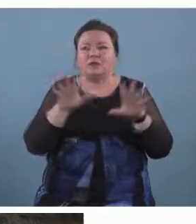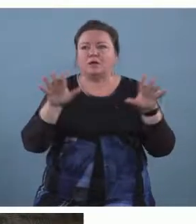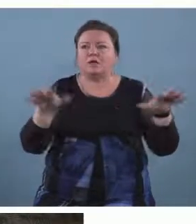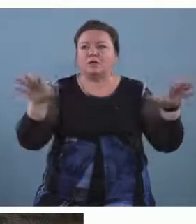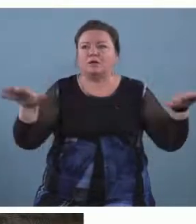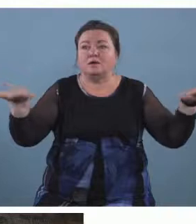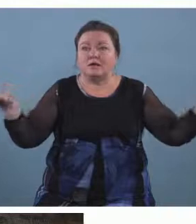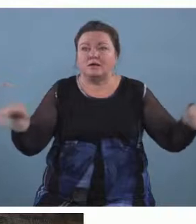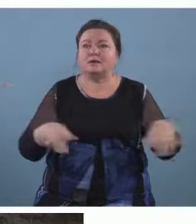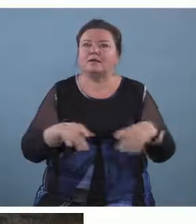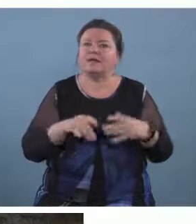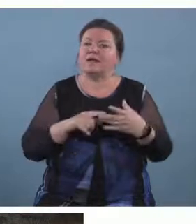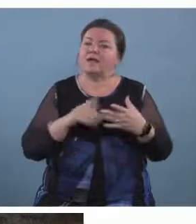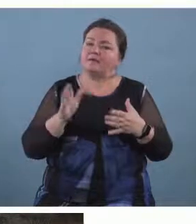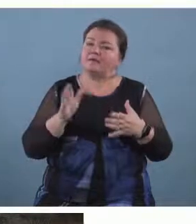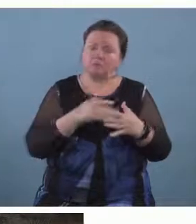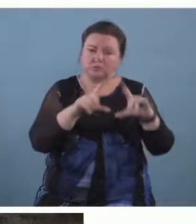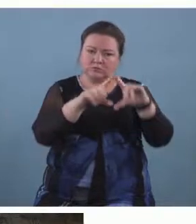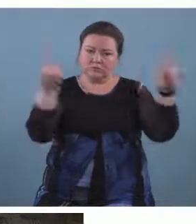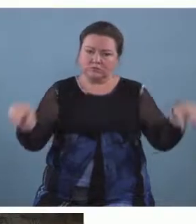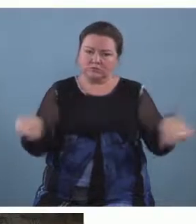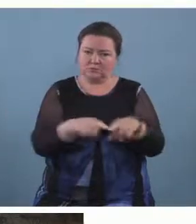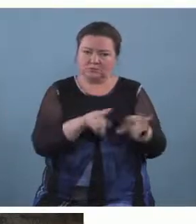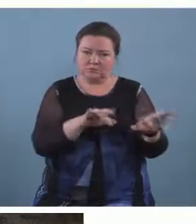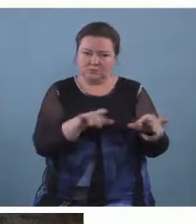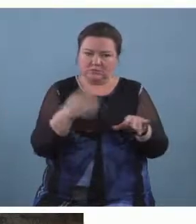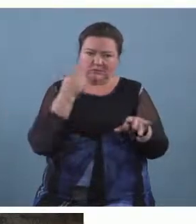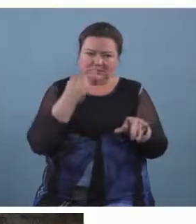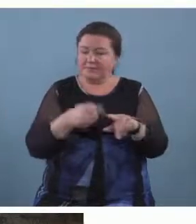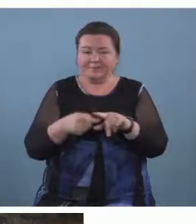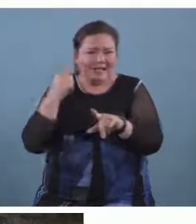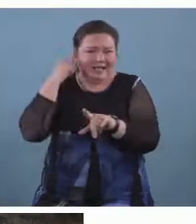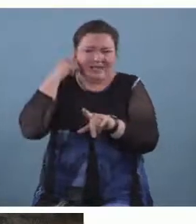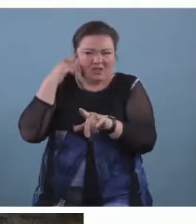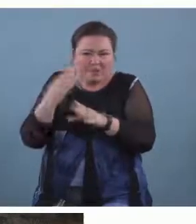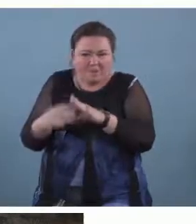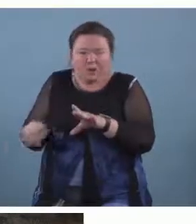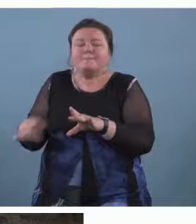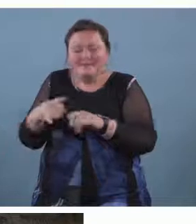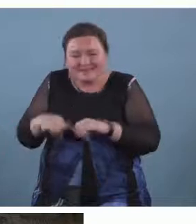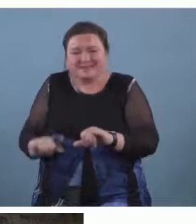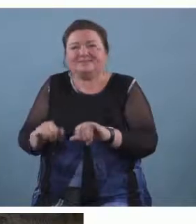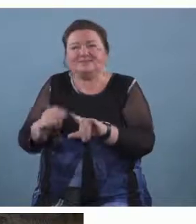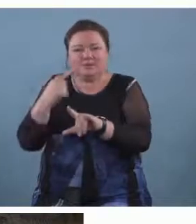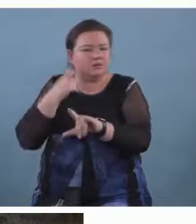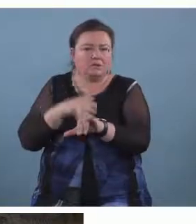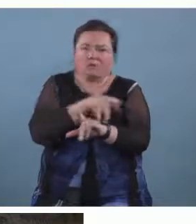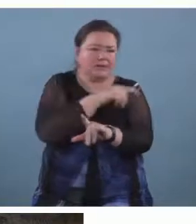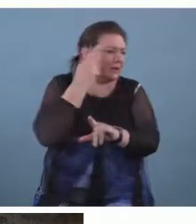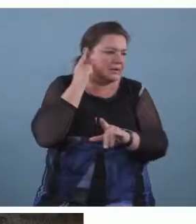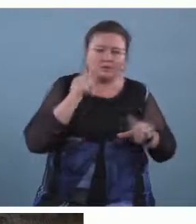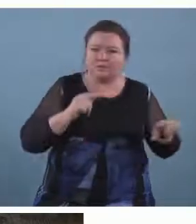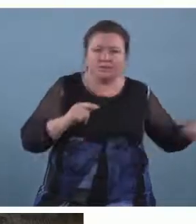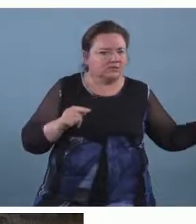if i had a music score even if i cannot hear that part very clearly or this part here i can visualize